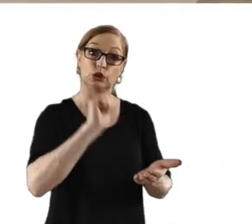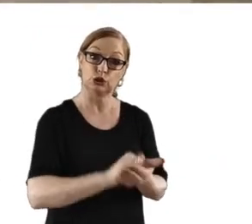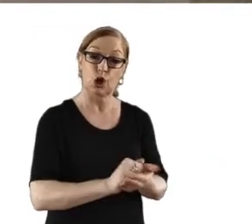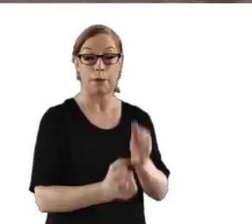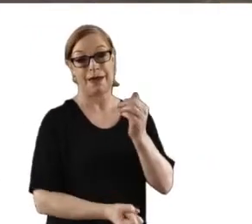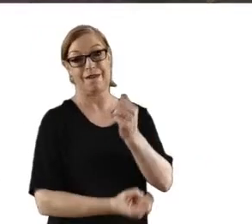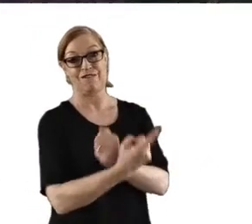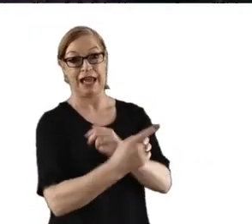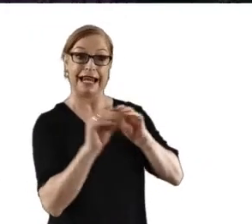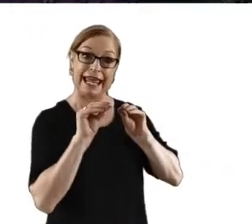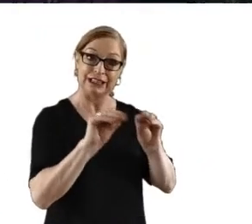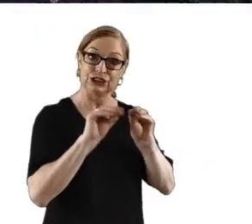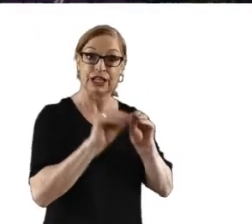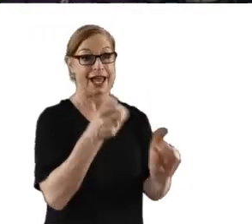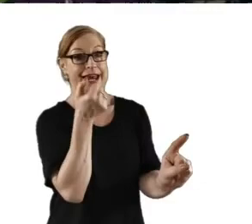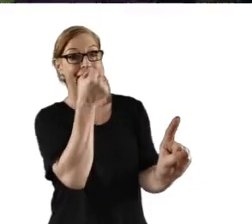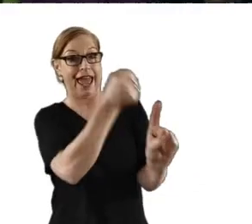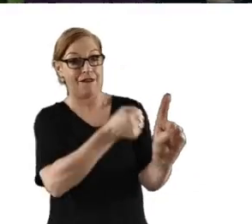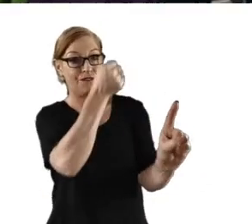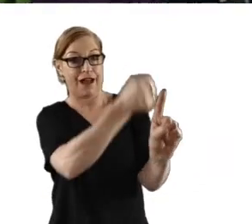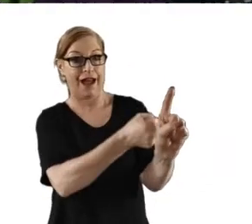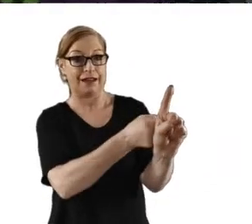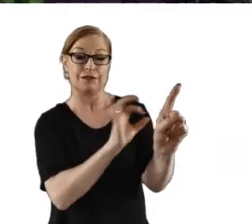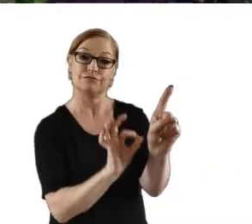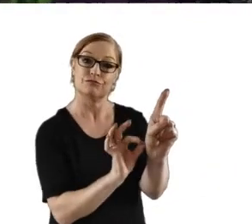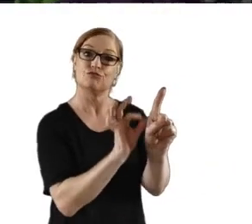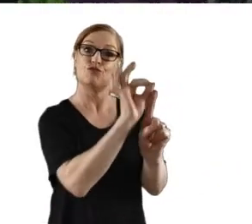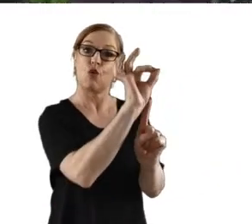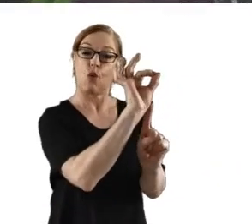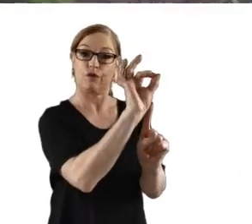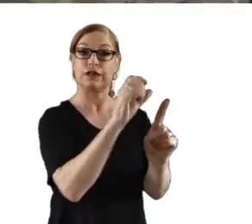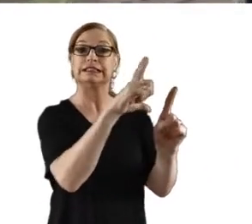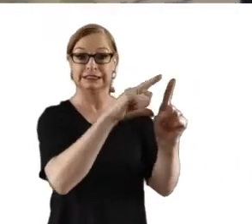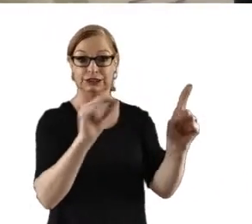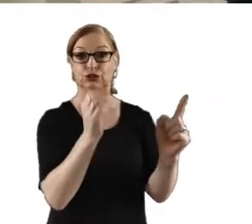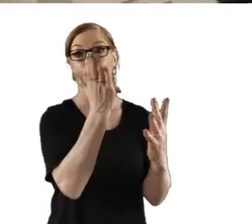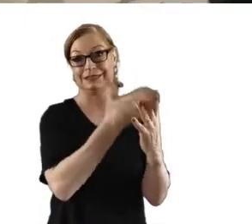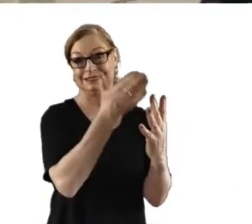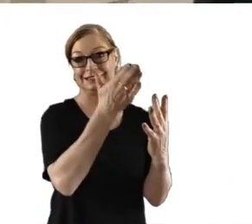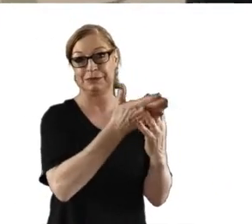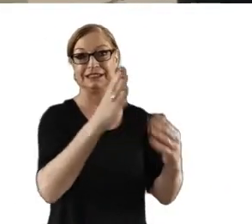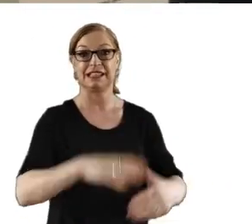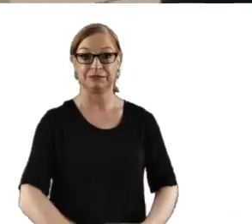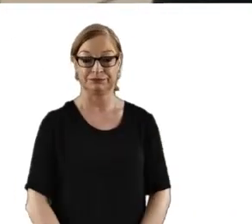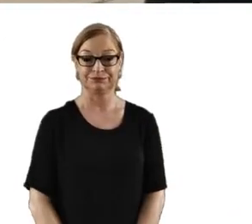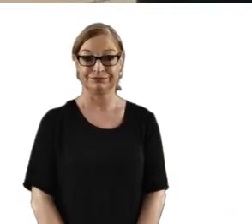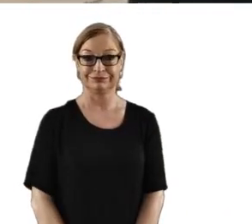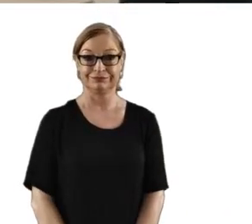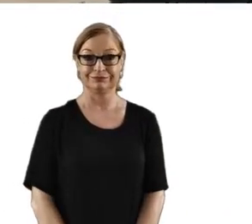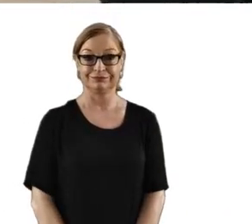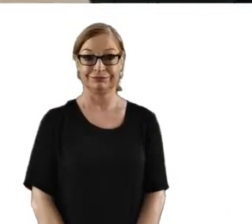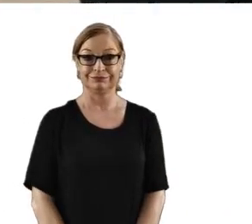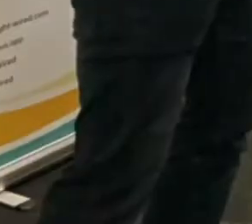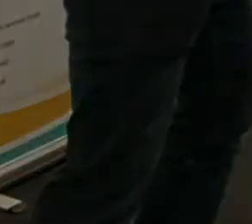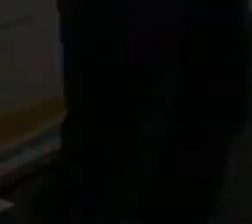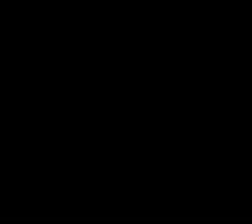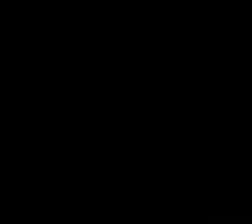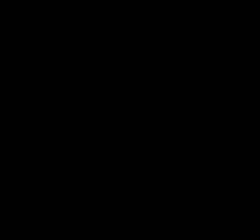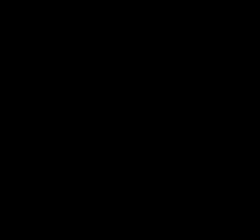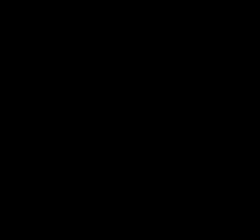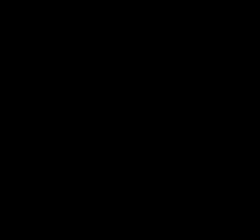challenges. They also hold workshops and events to educate and advocate for better digital accessibility.